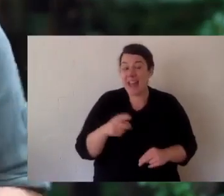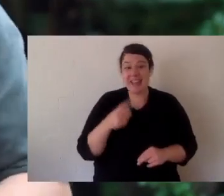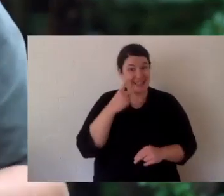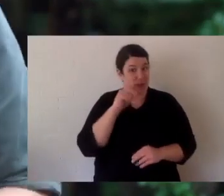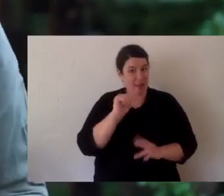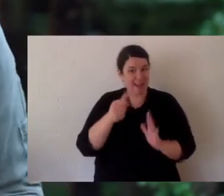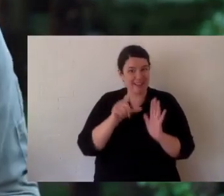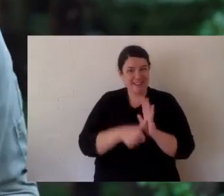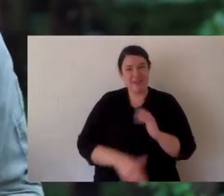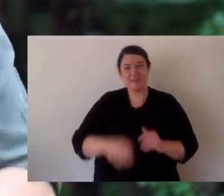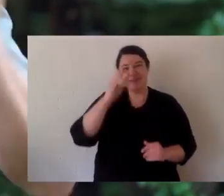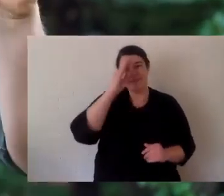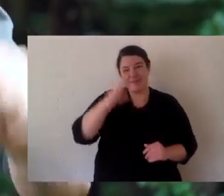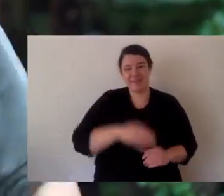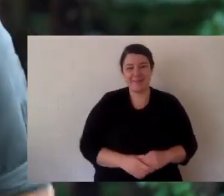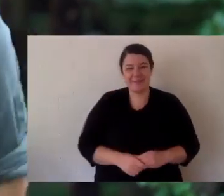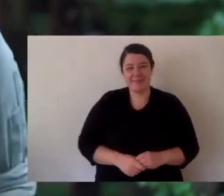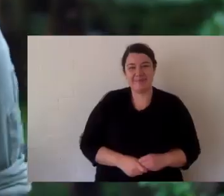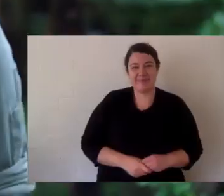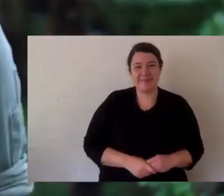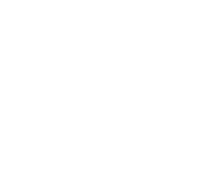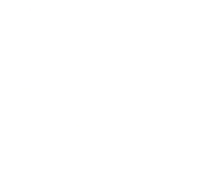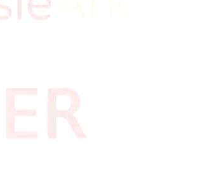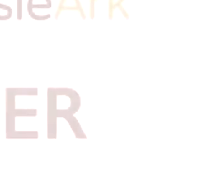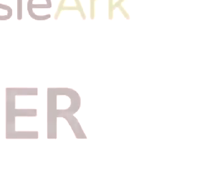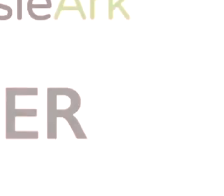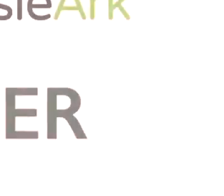it for today. Thanks for watching. I'll see you next time.